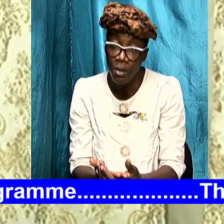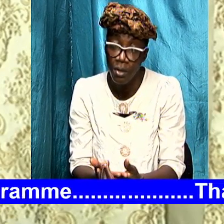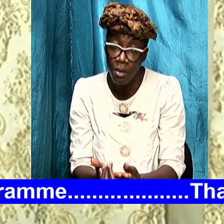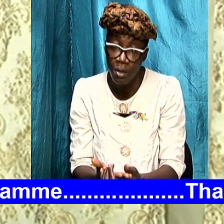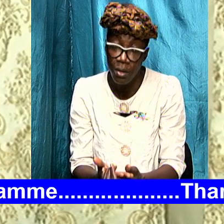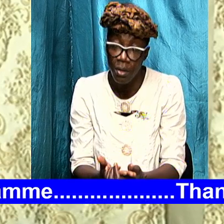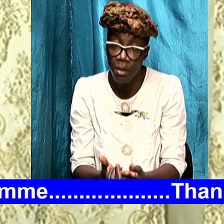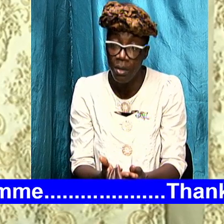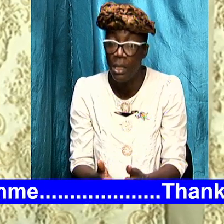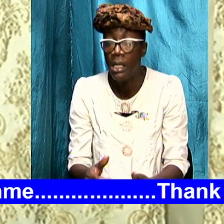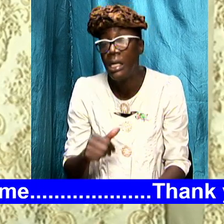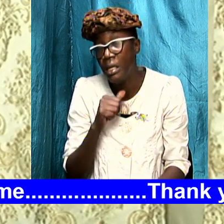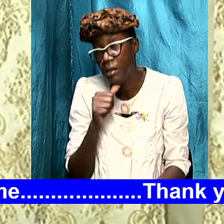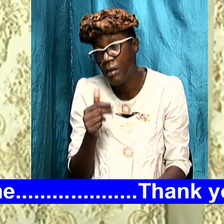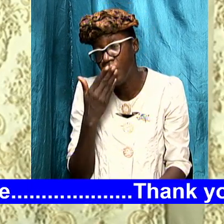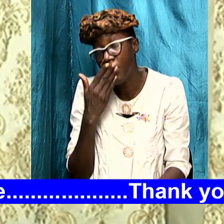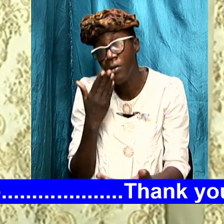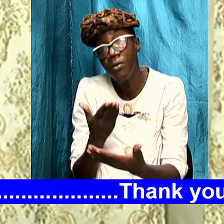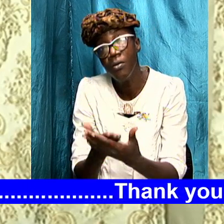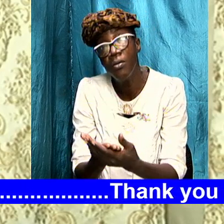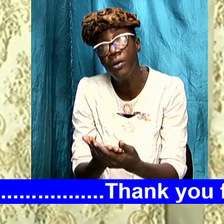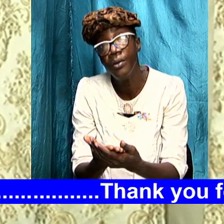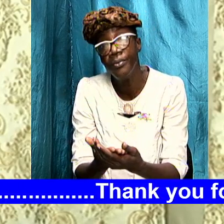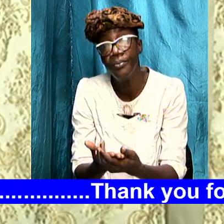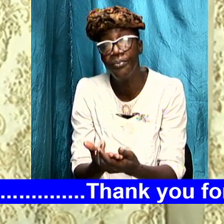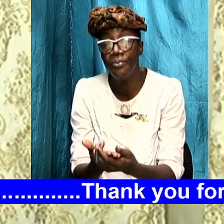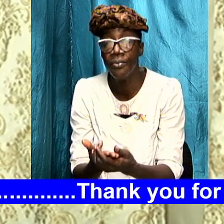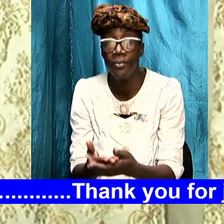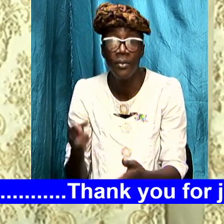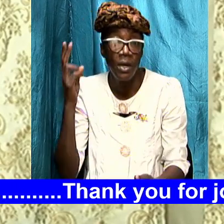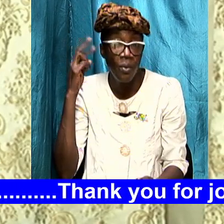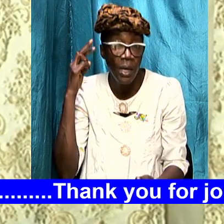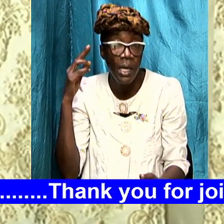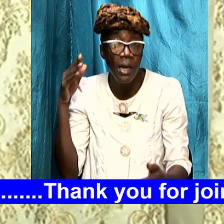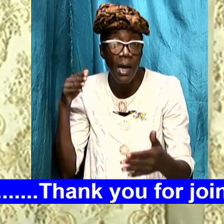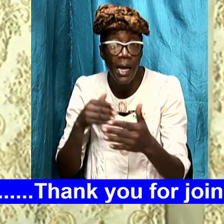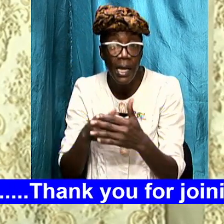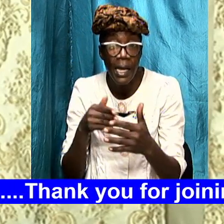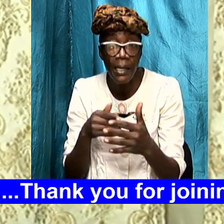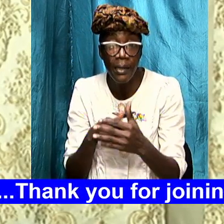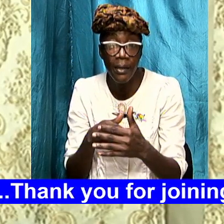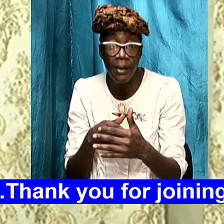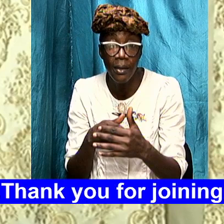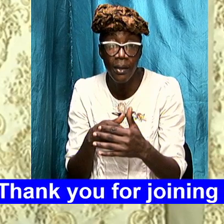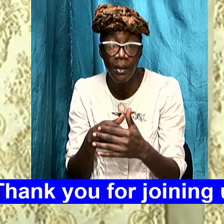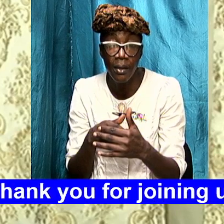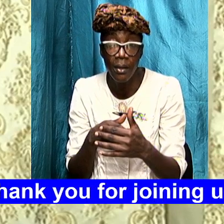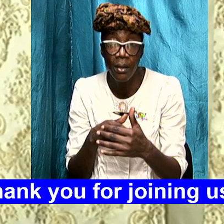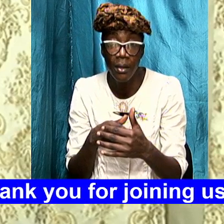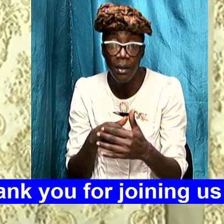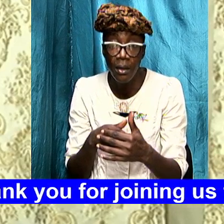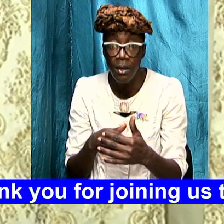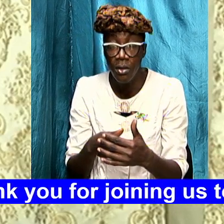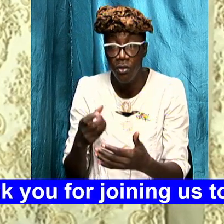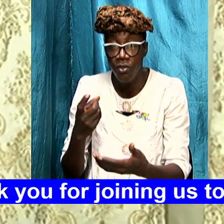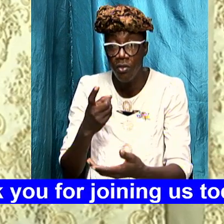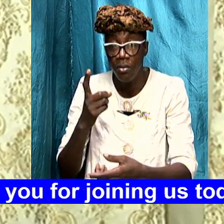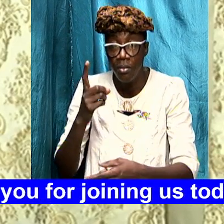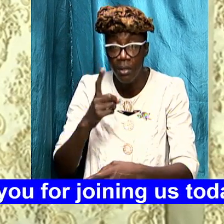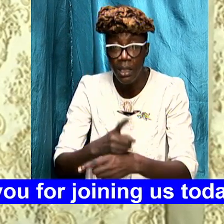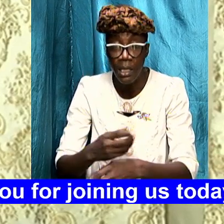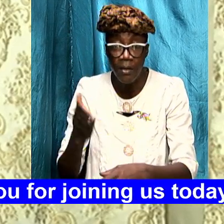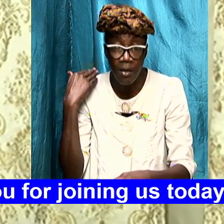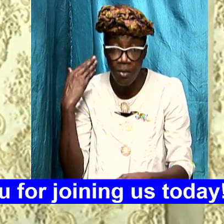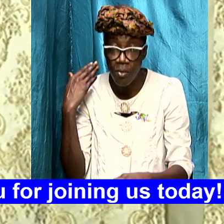it's not positive and brothers and sisters we heard again just a matter of days ago and again